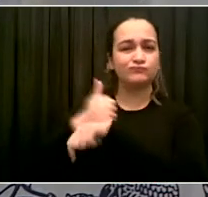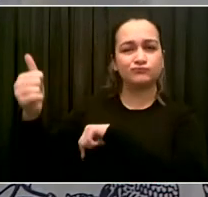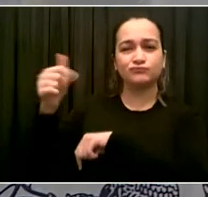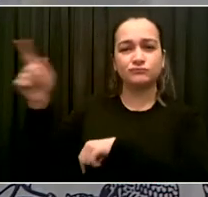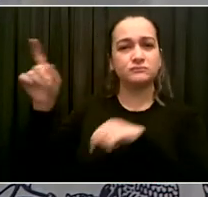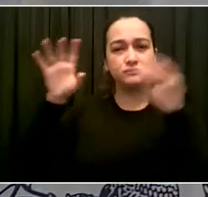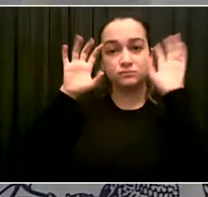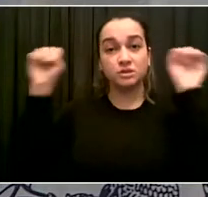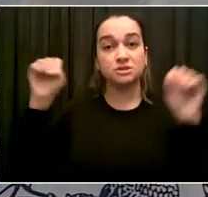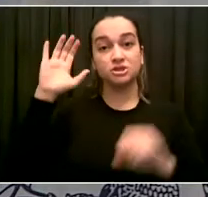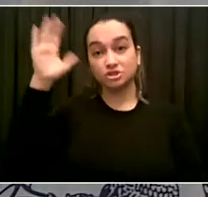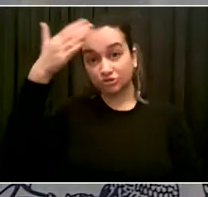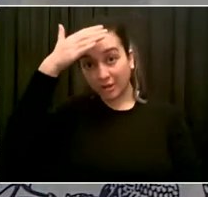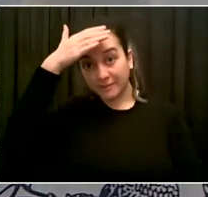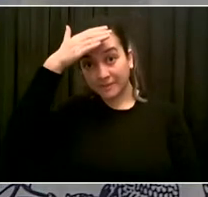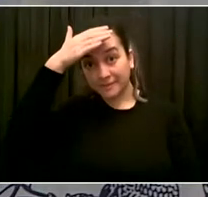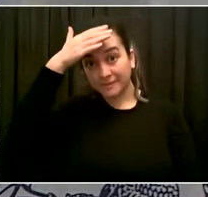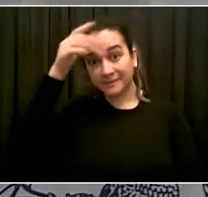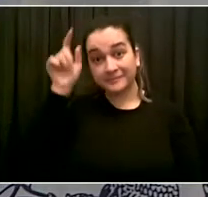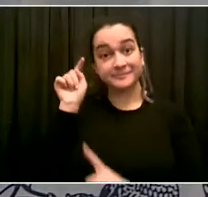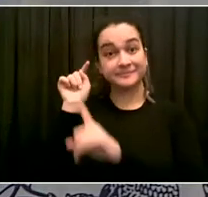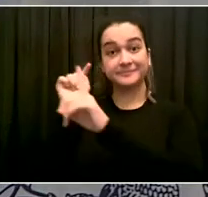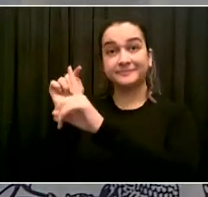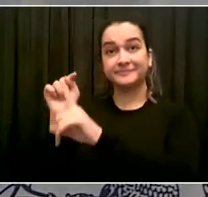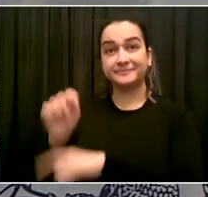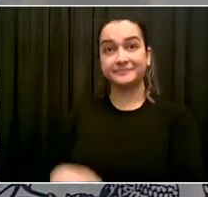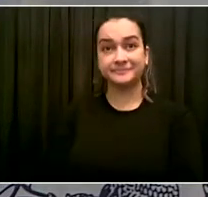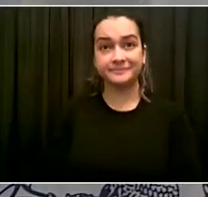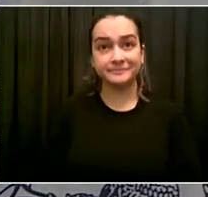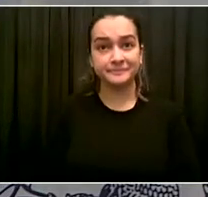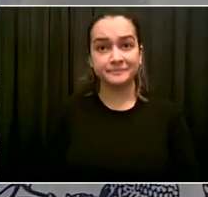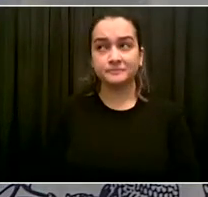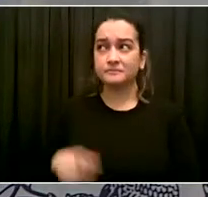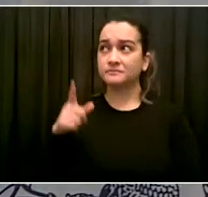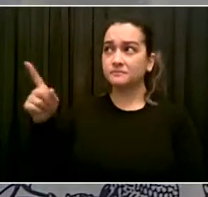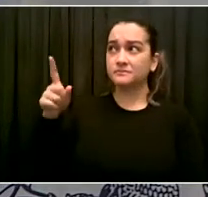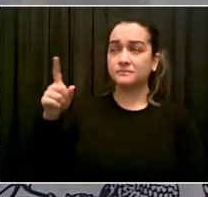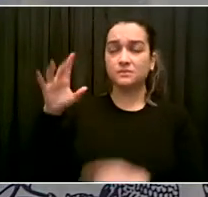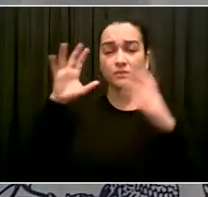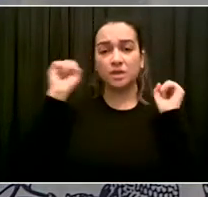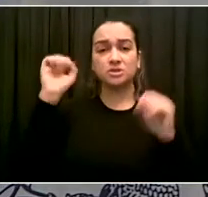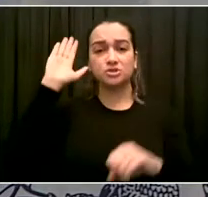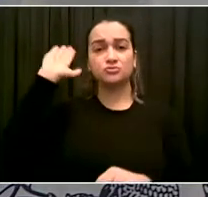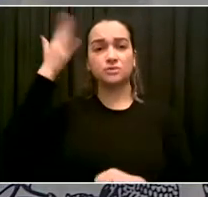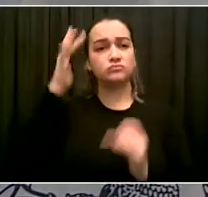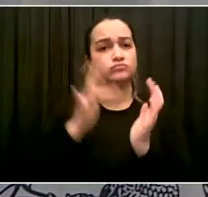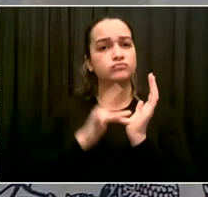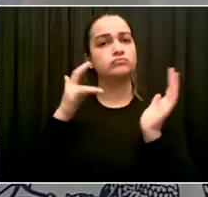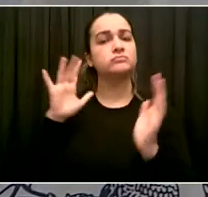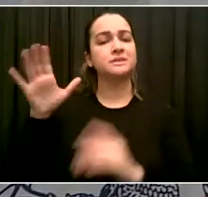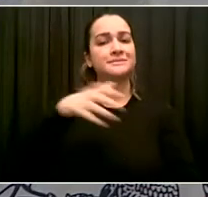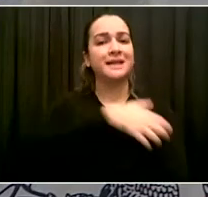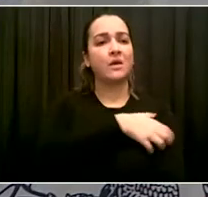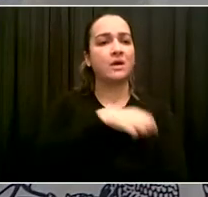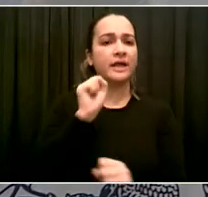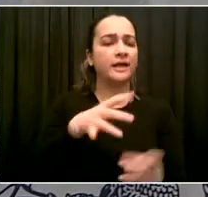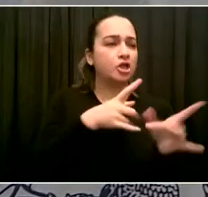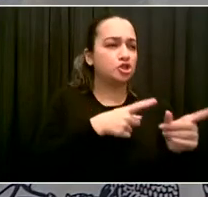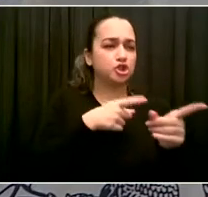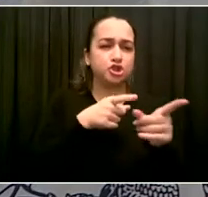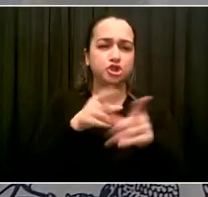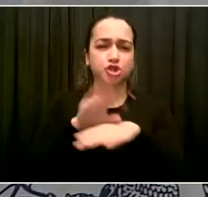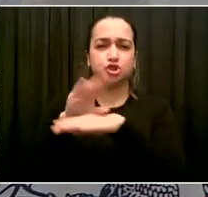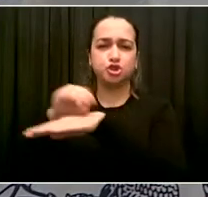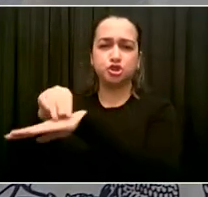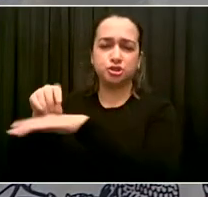We've got to deal with that aggressively. And part of it is to report everything, track everything, and anything that might be criminal, prosecute.